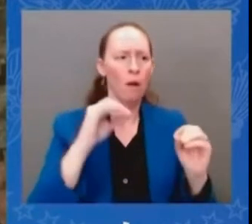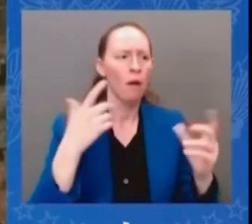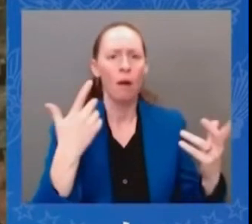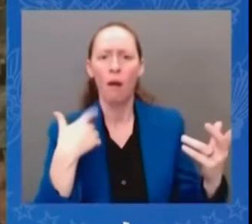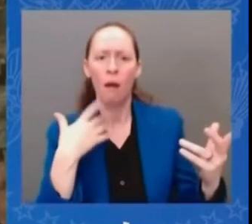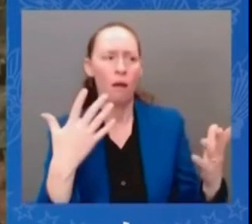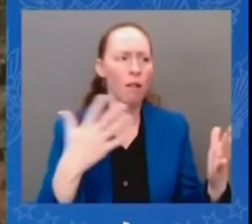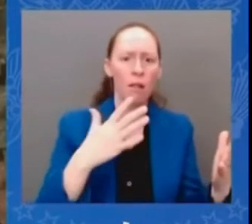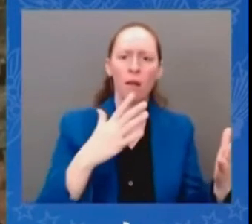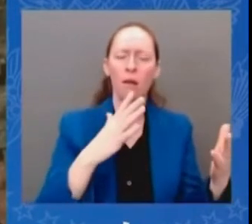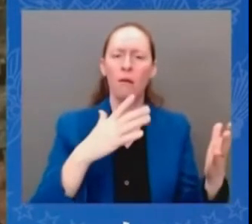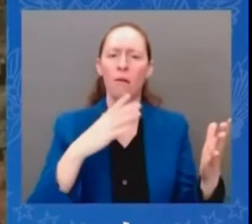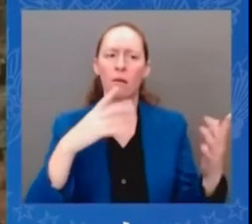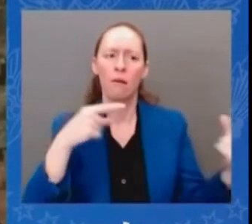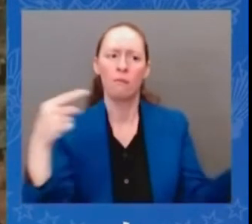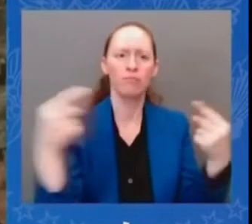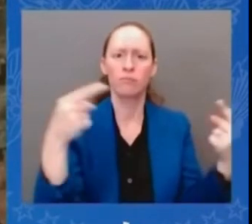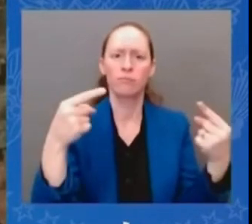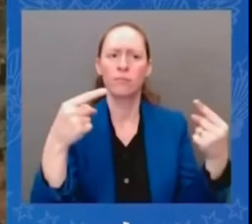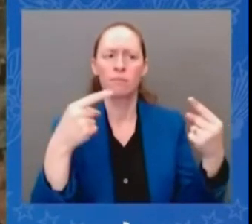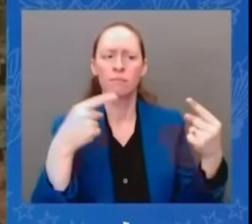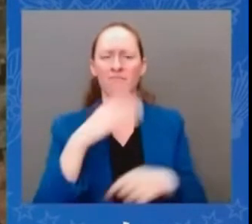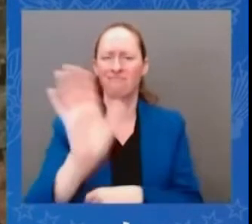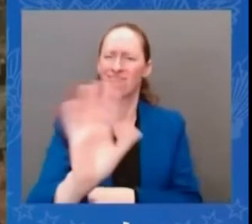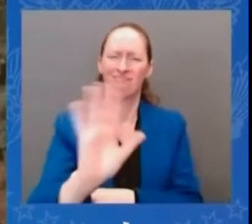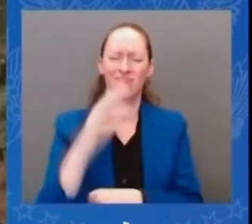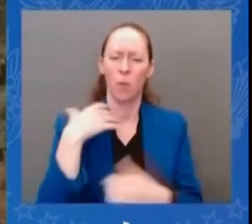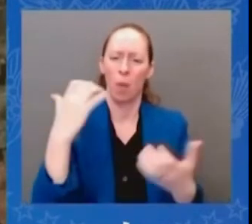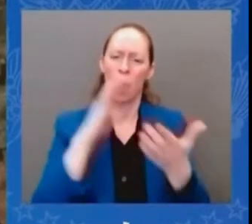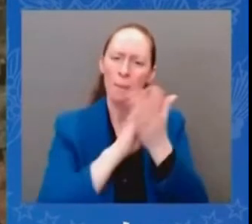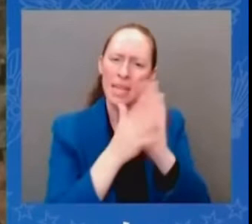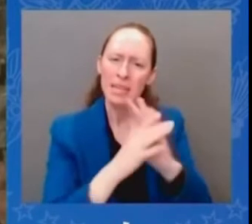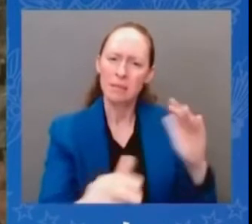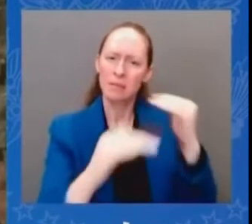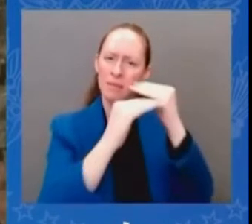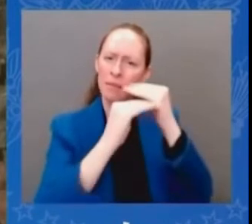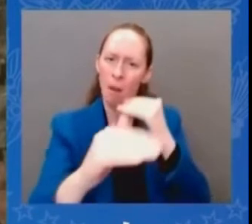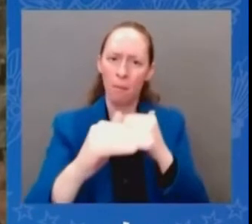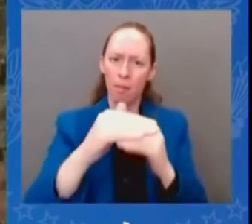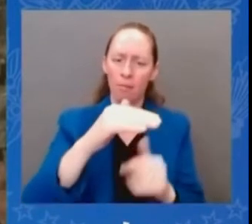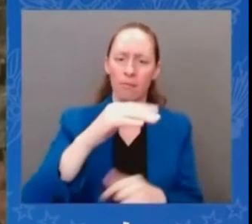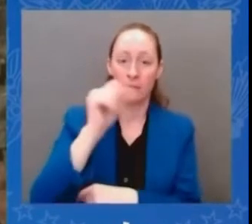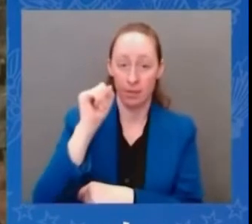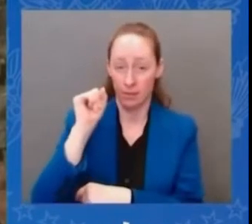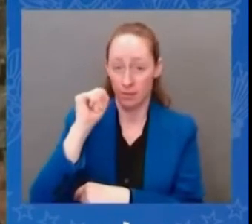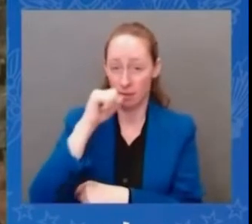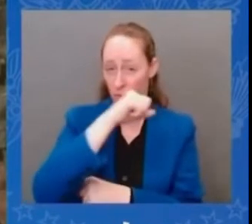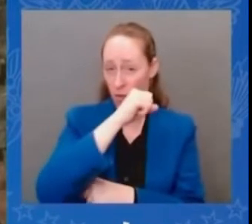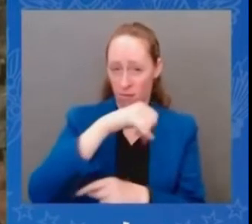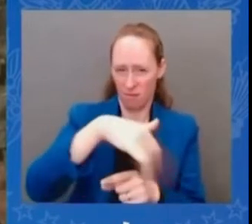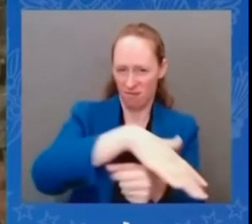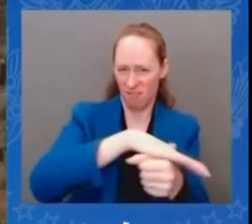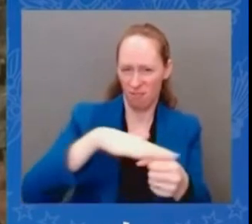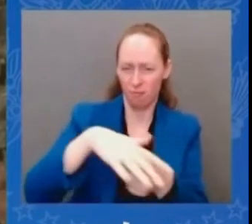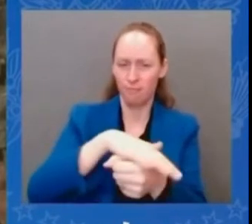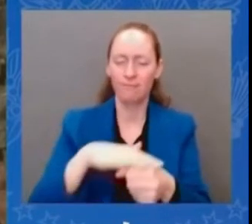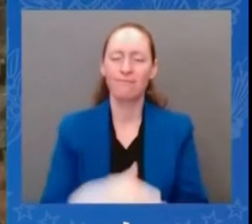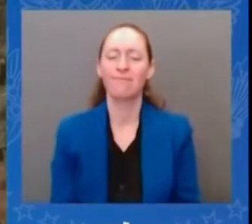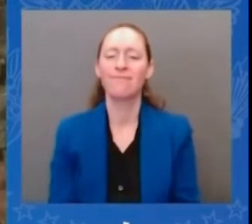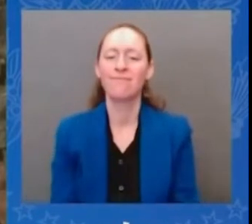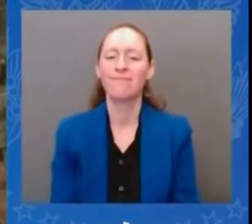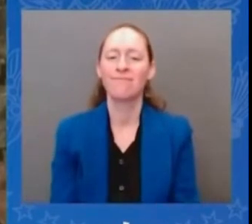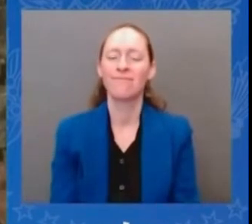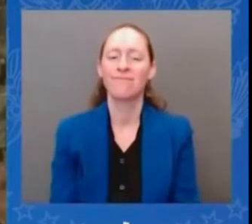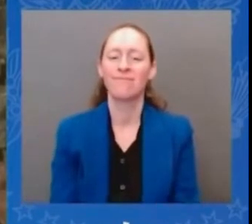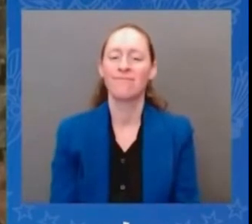it was also clear that china and the united states should be able to work together where we can to solve global challenges require every nation to